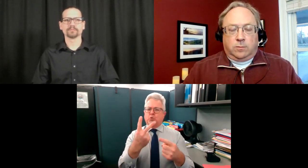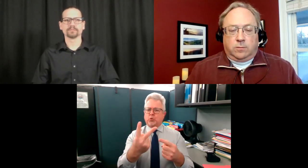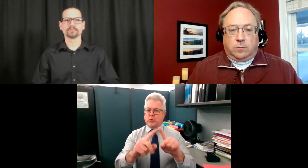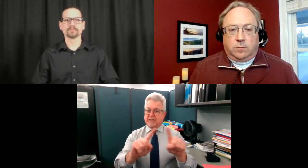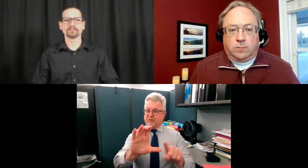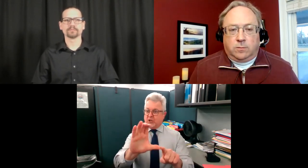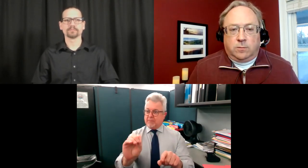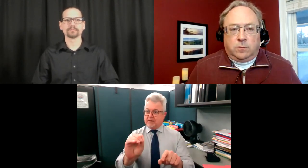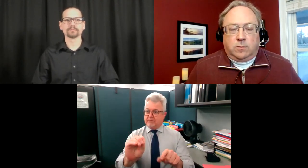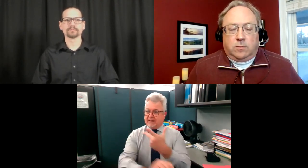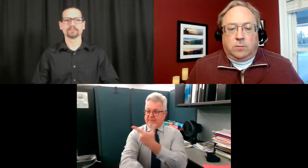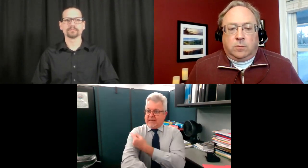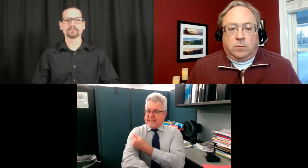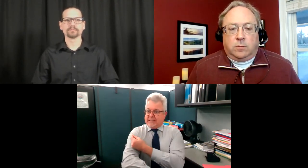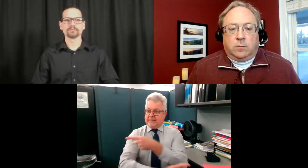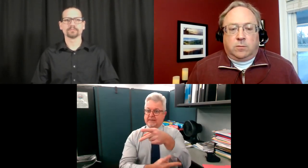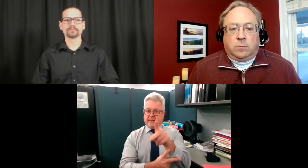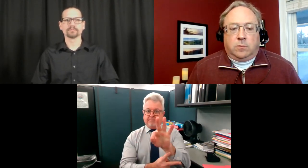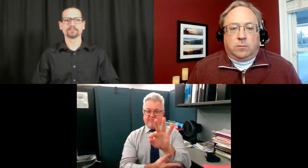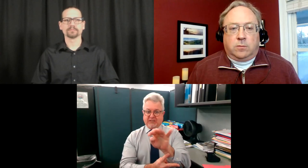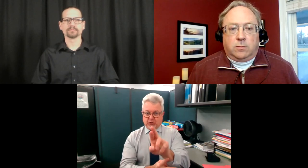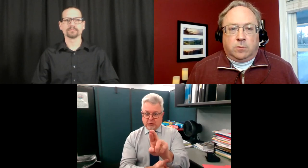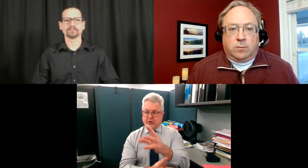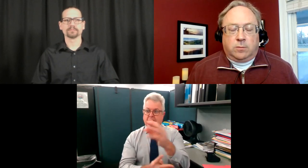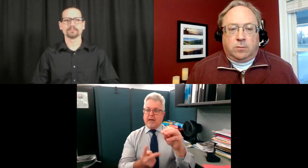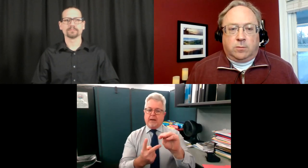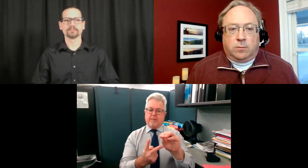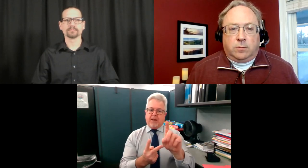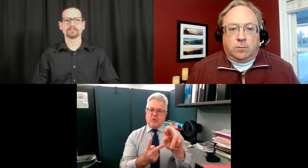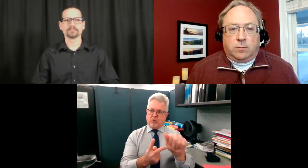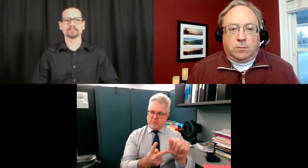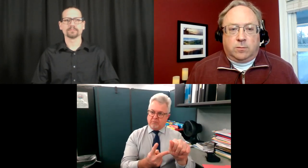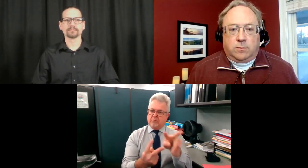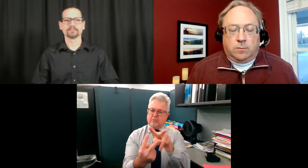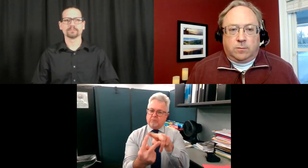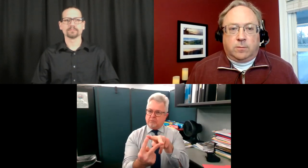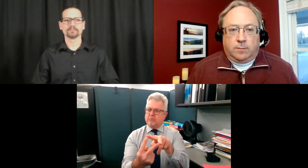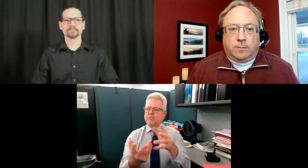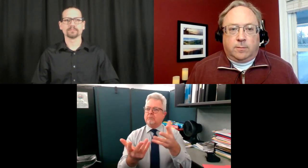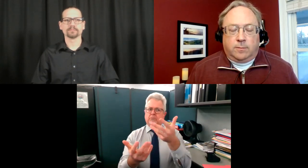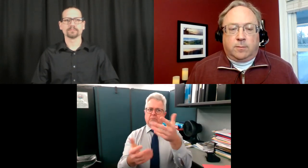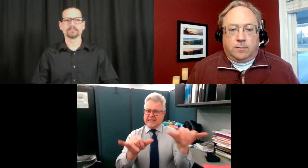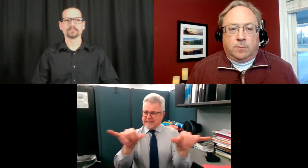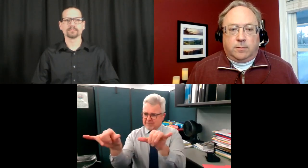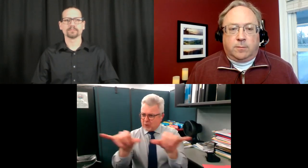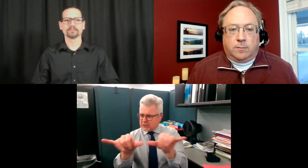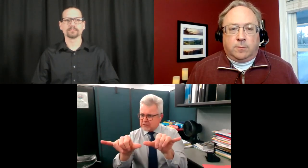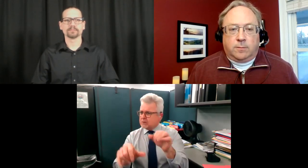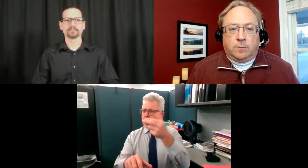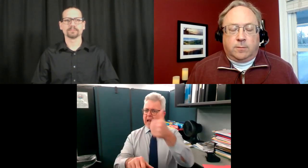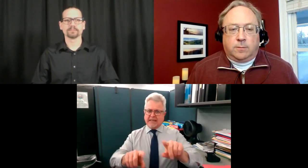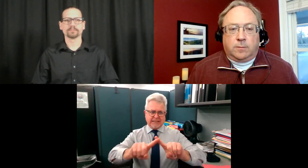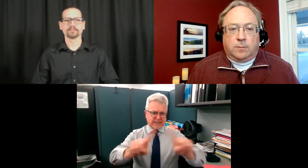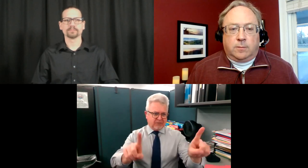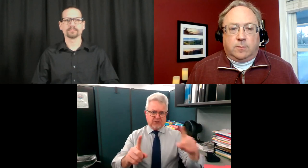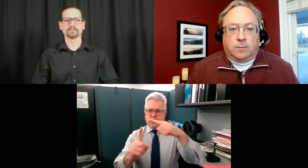well, first of all, Dr. McDonald, can you talk about Pfizer and Moderna in reference to the manufacturing of